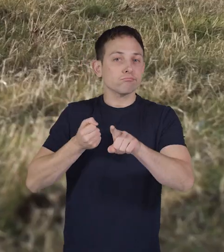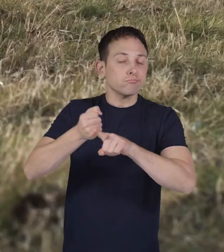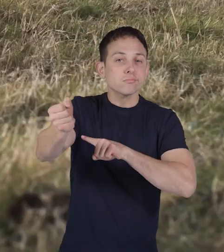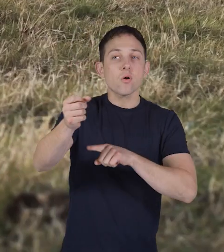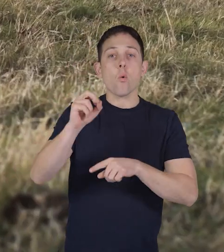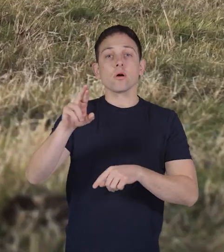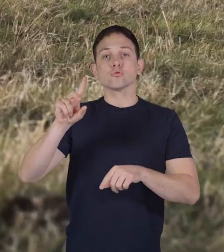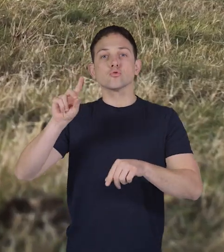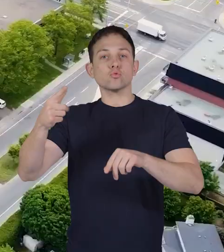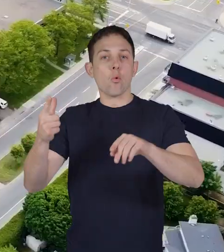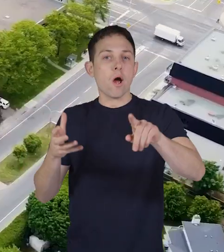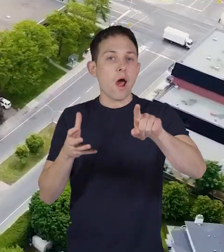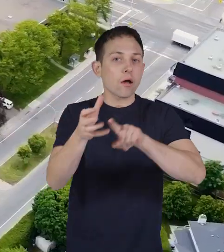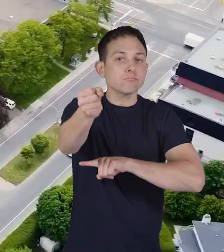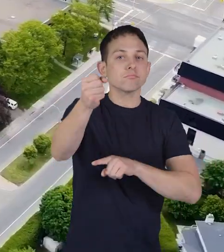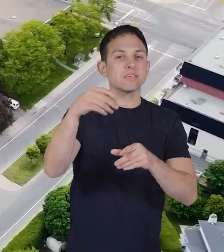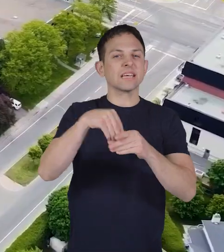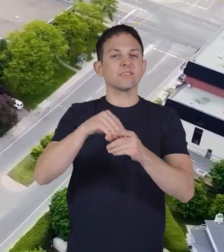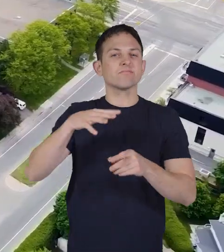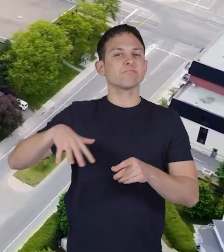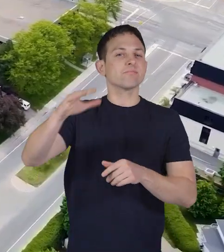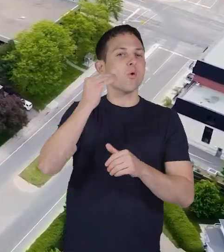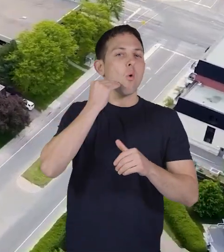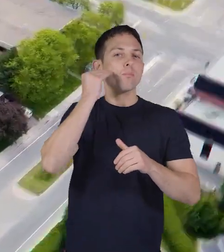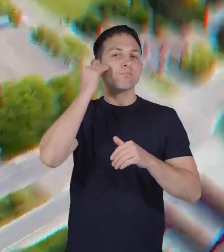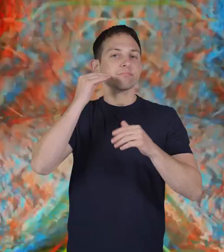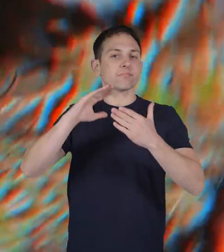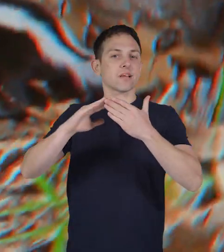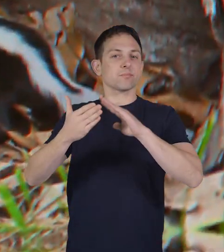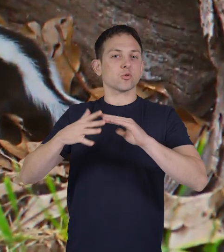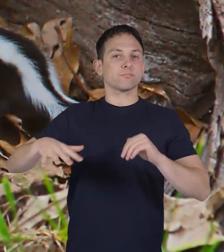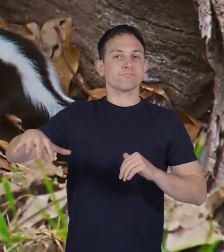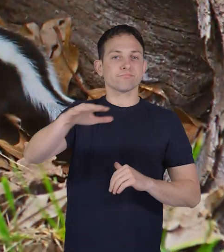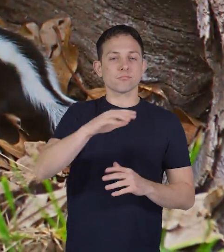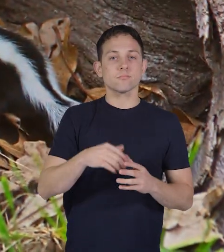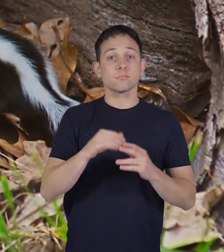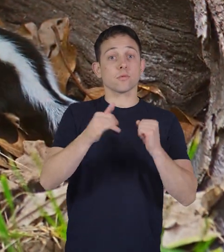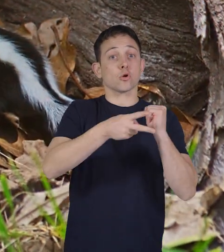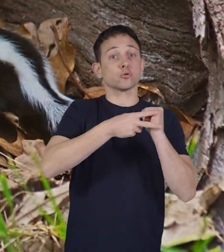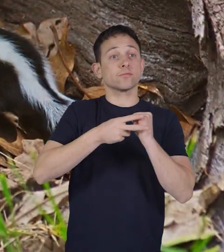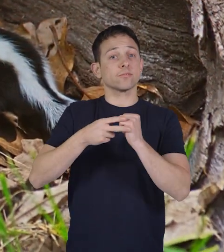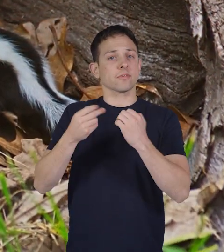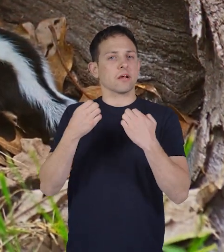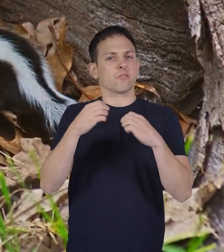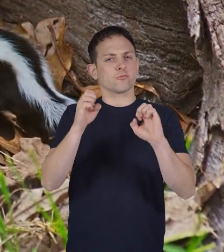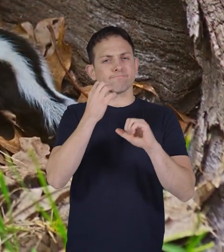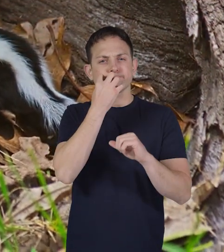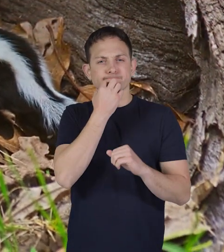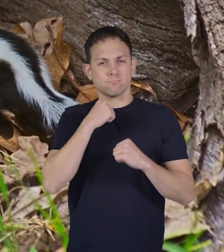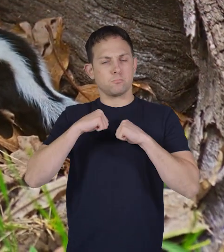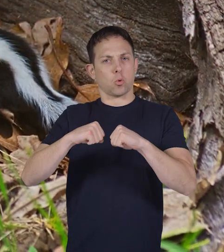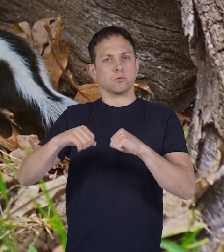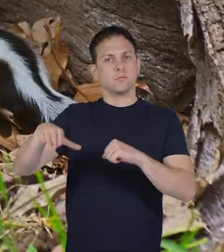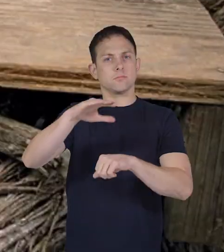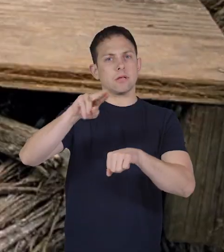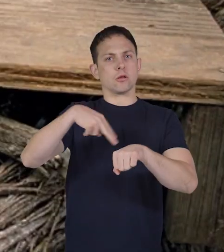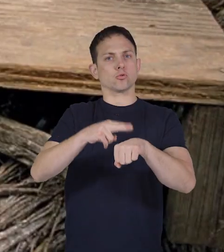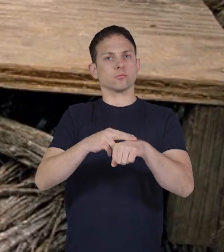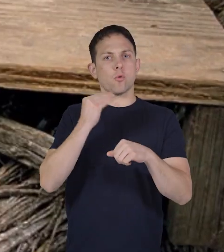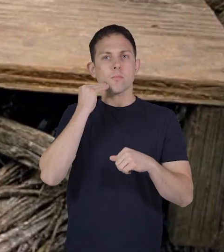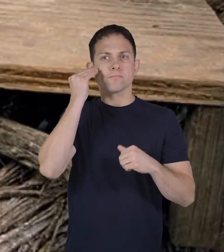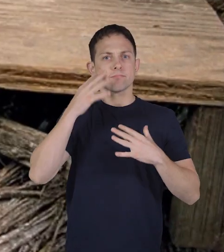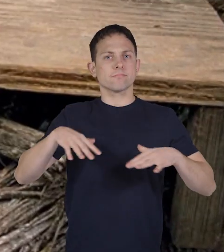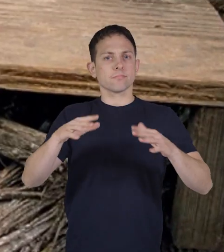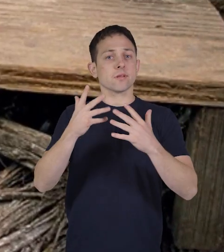domestic dogs in urban and suburban areas conservation efforts to protect their natural habitats and